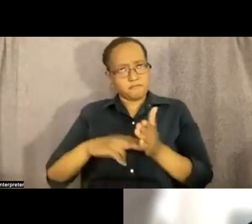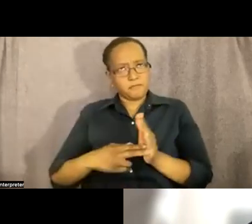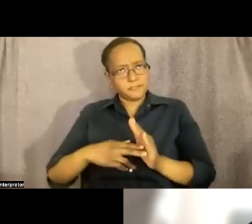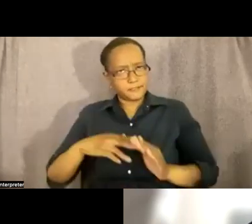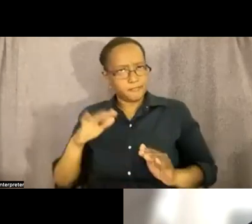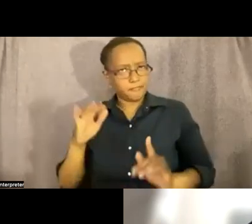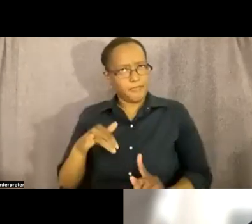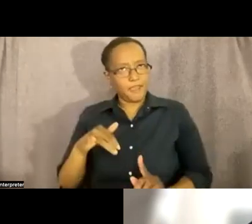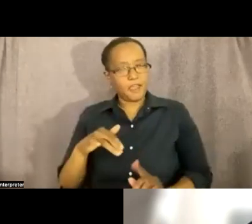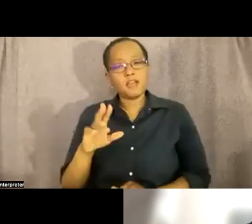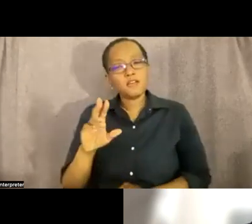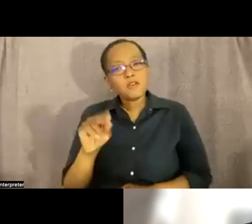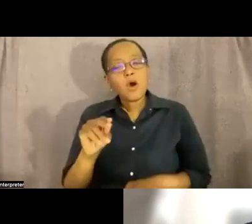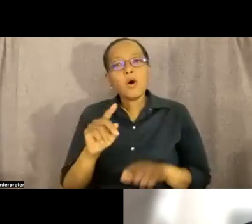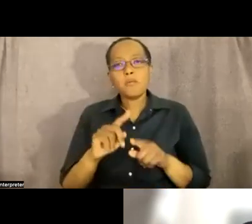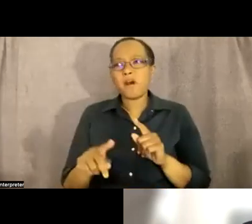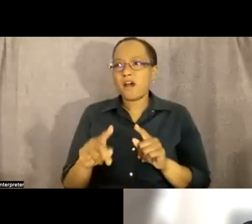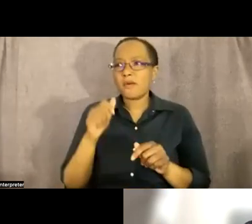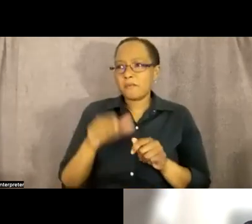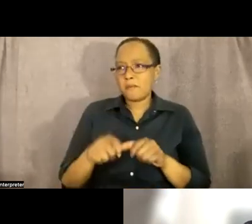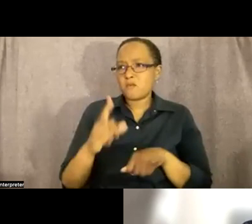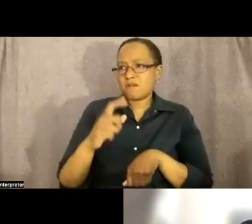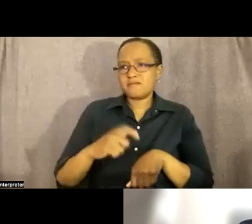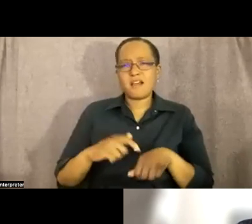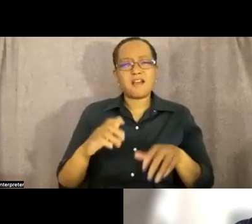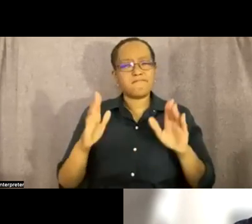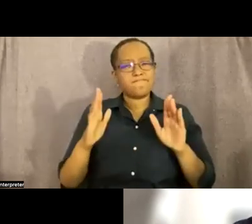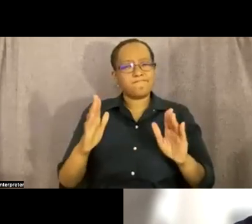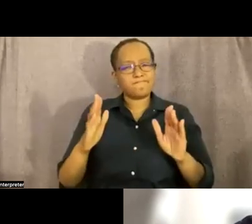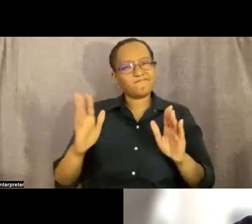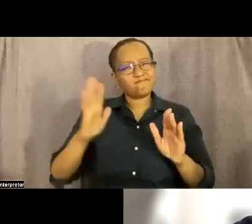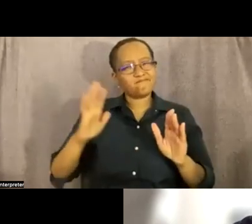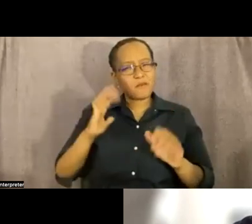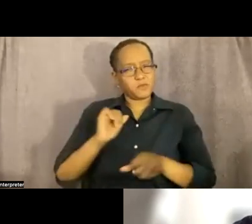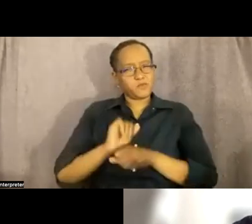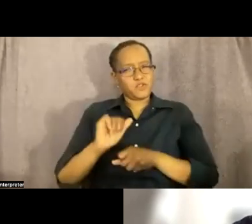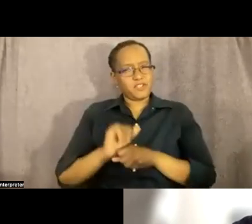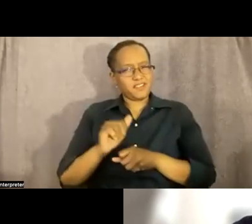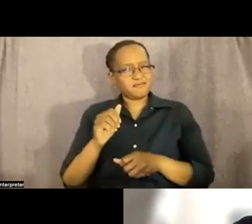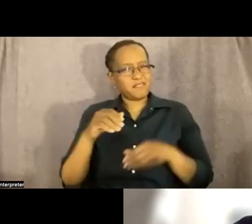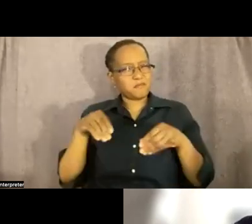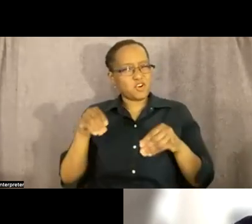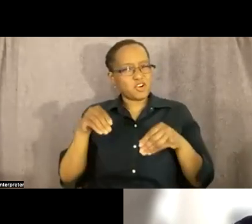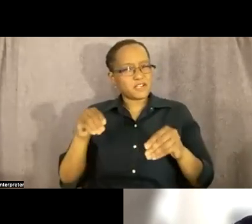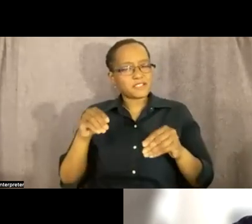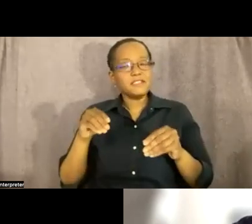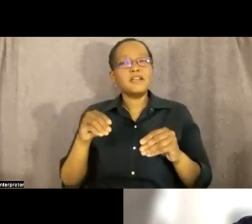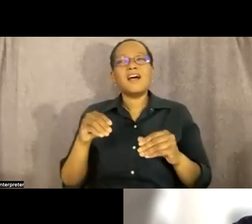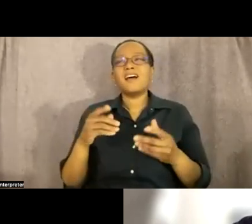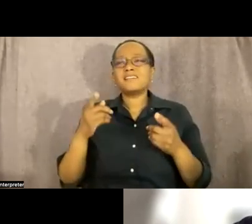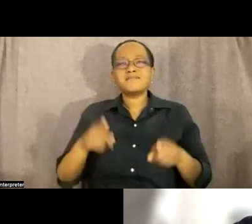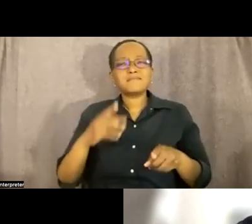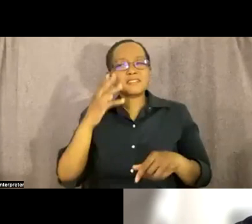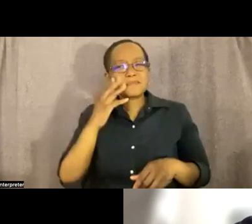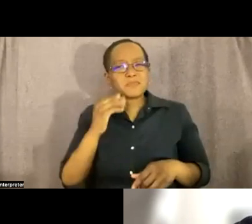a long there was a period where working at the market i was having a lot of uh just conflict with uh the folks who